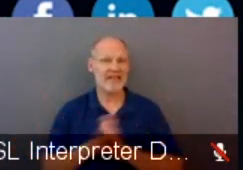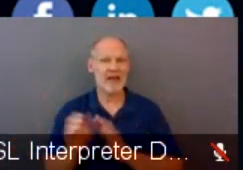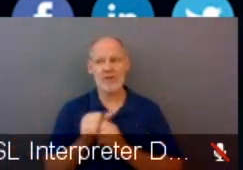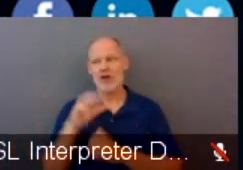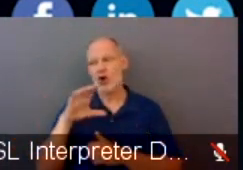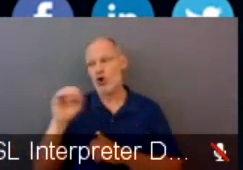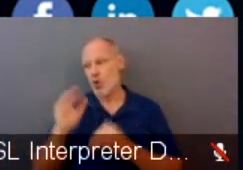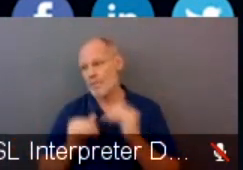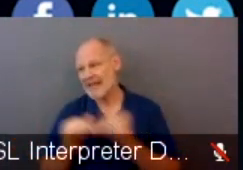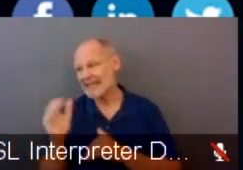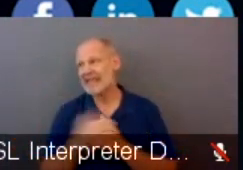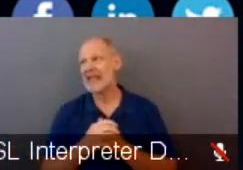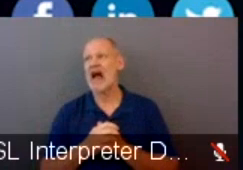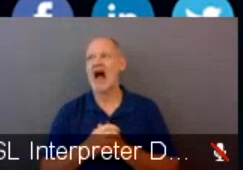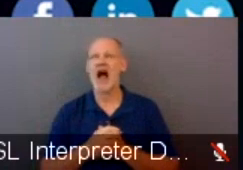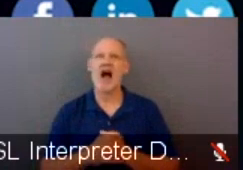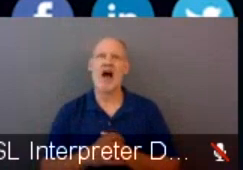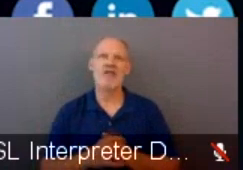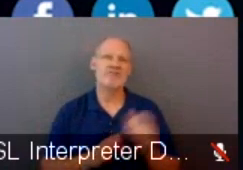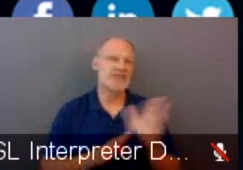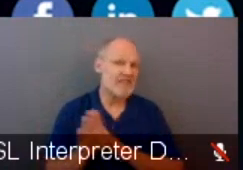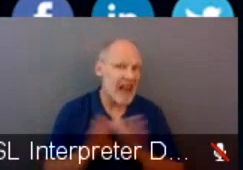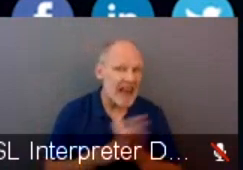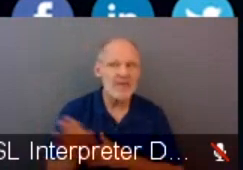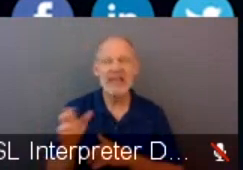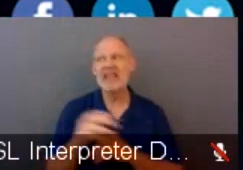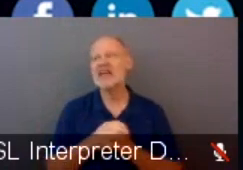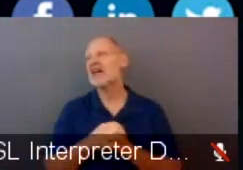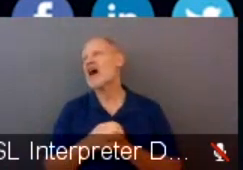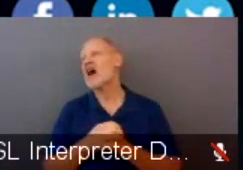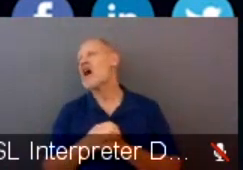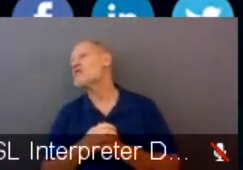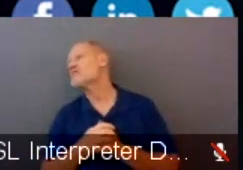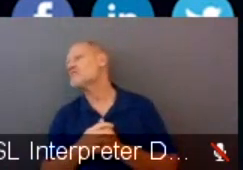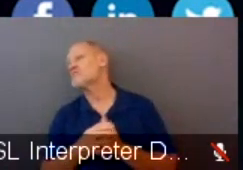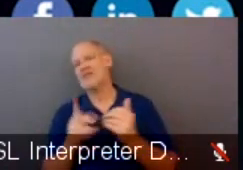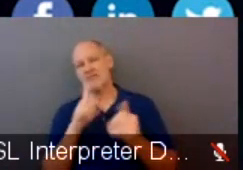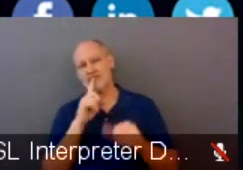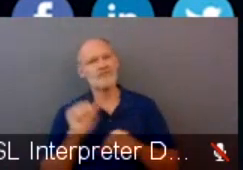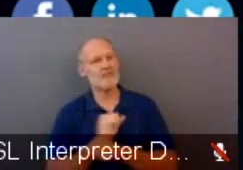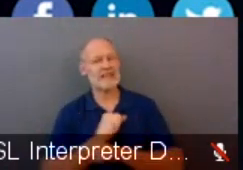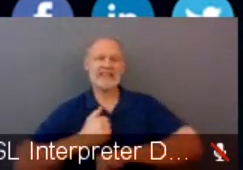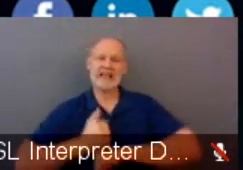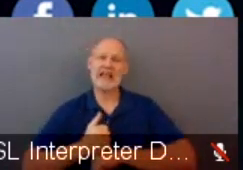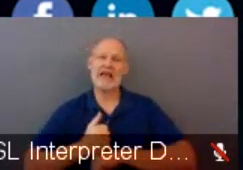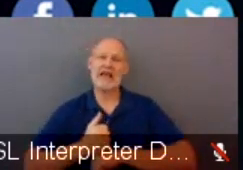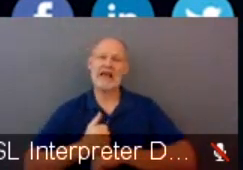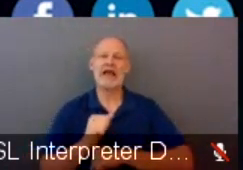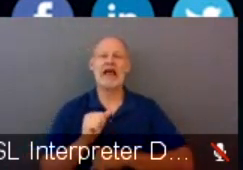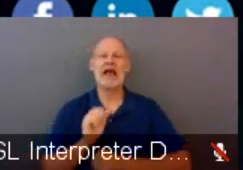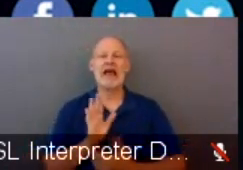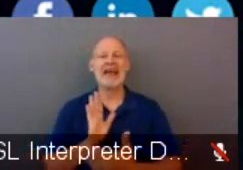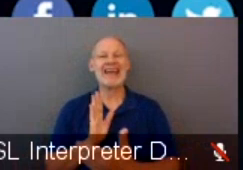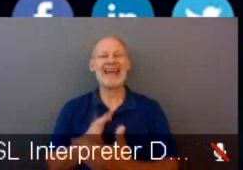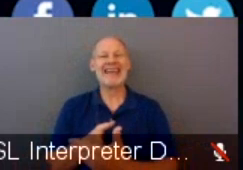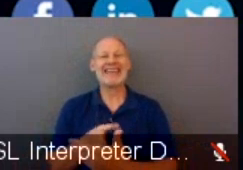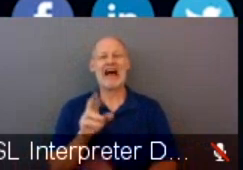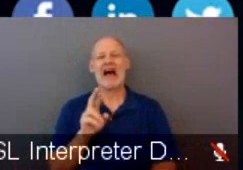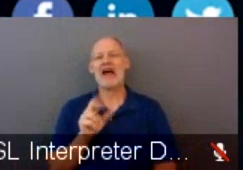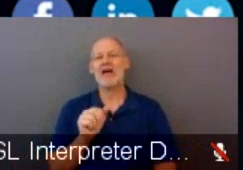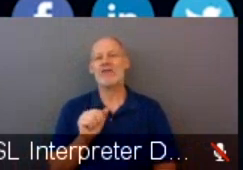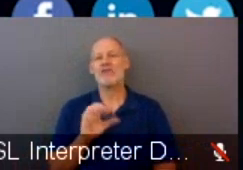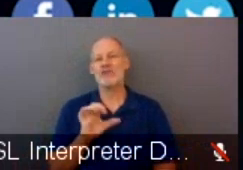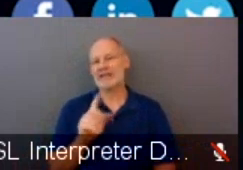an anti-racist DEI framework and